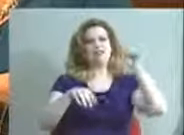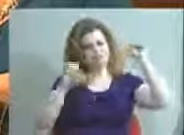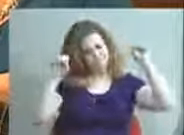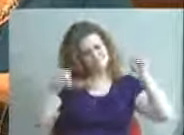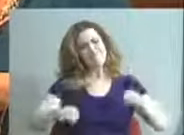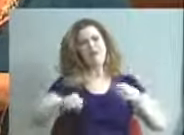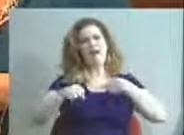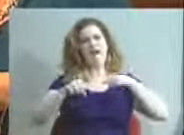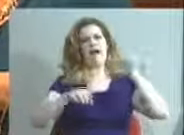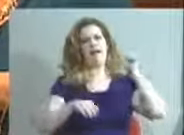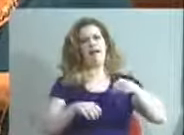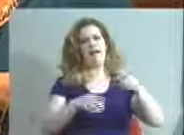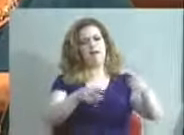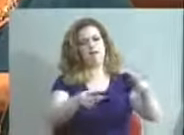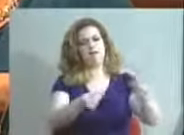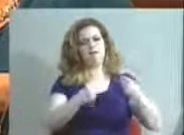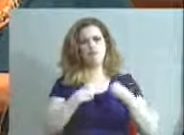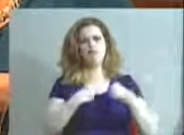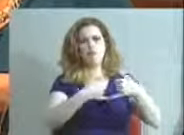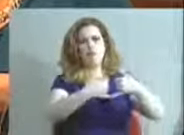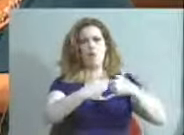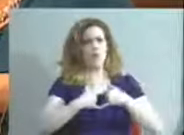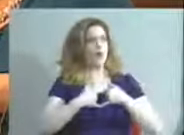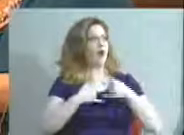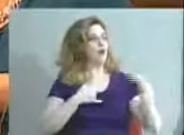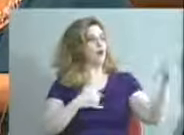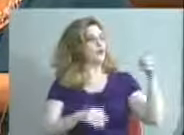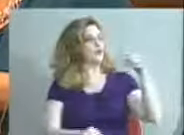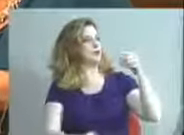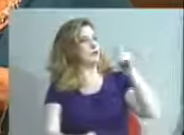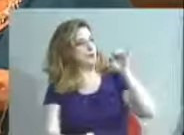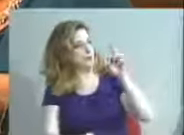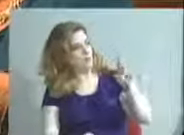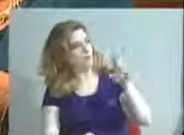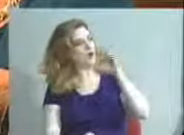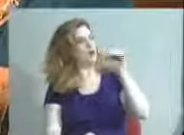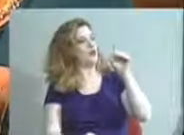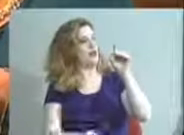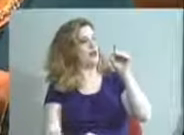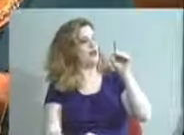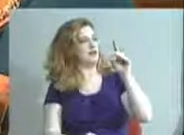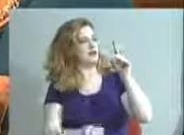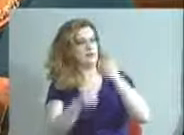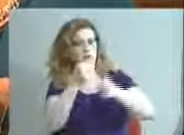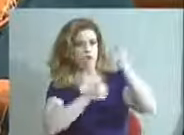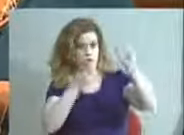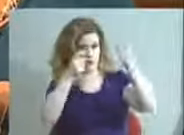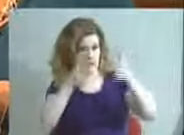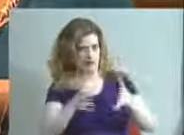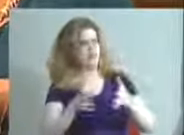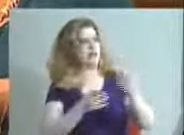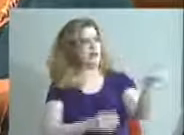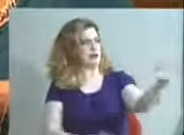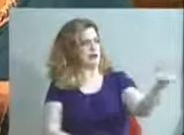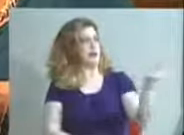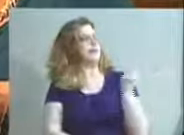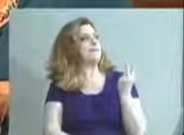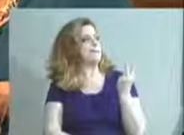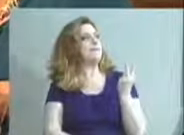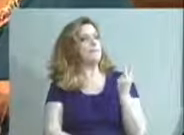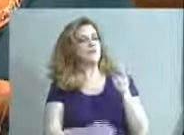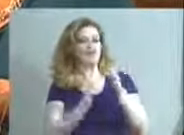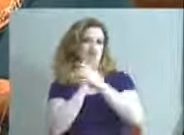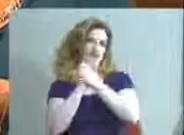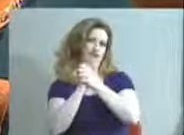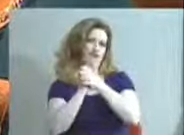board vice chair Diane Porter and assistant superintendent dr. Alicia Everett please come congratulate Dimitri